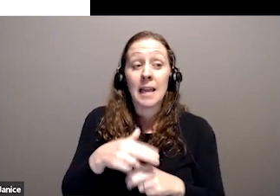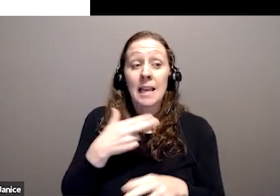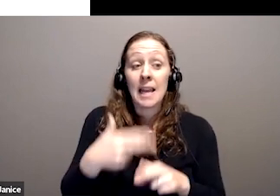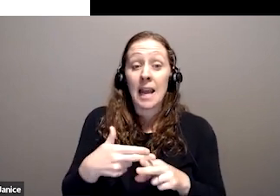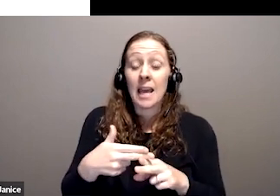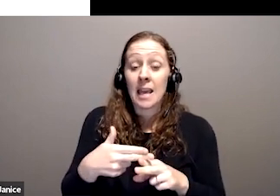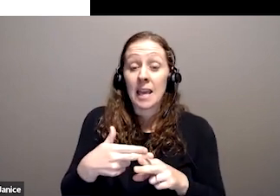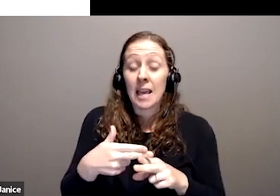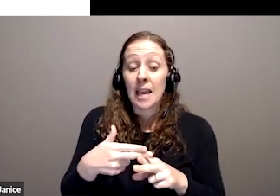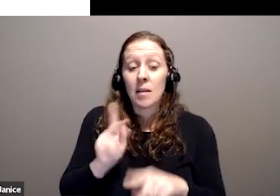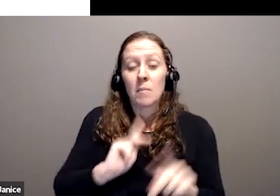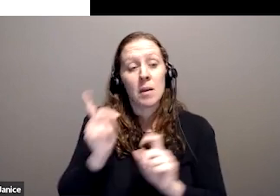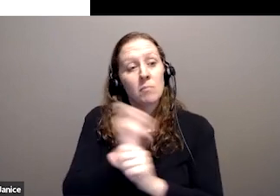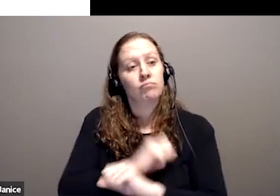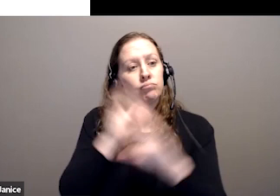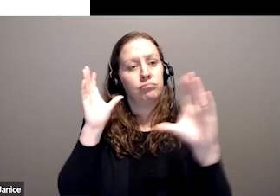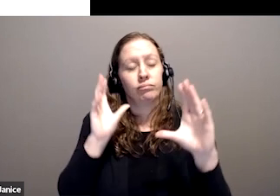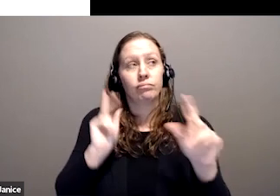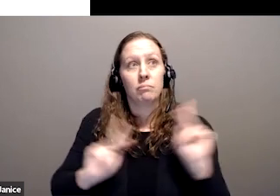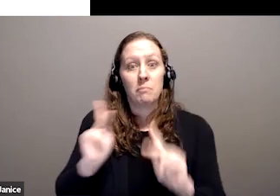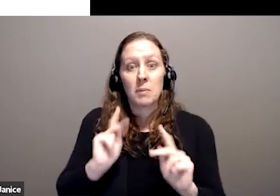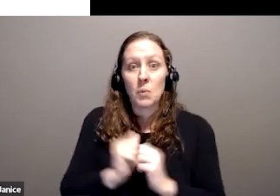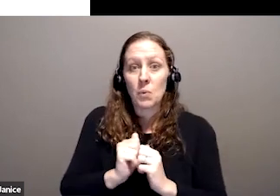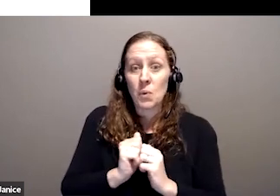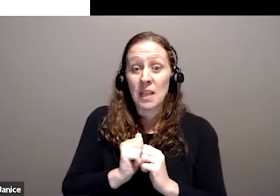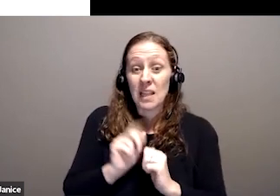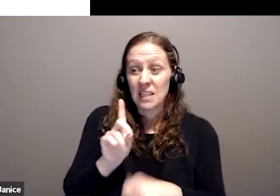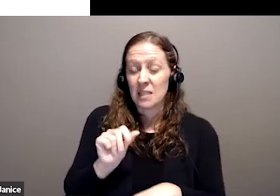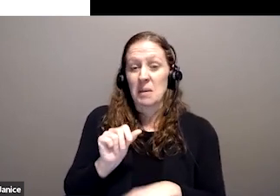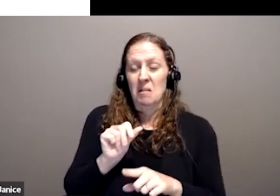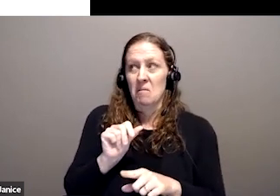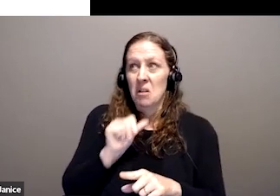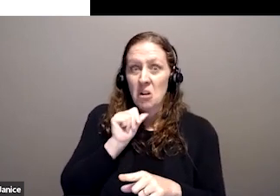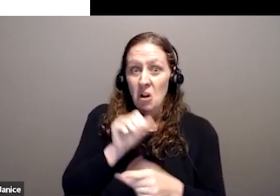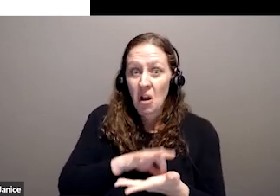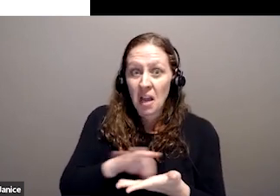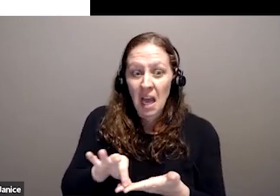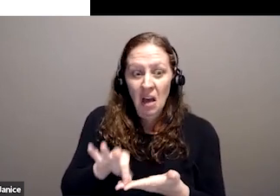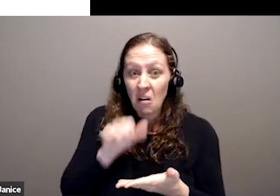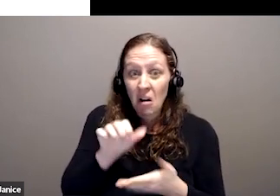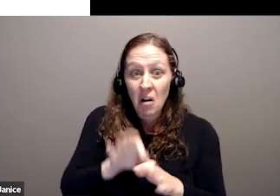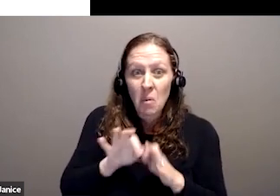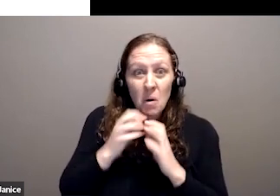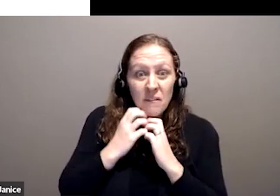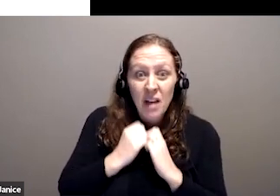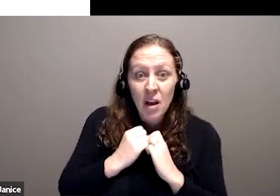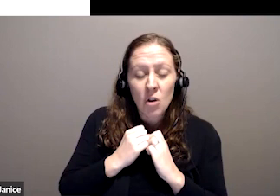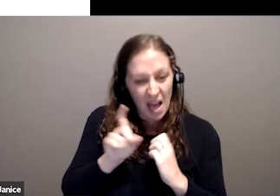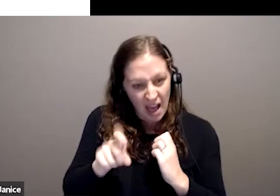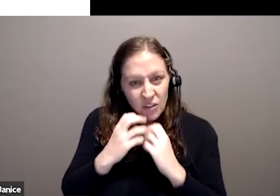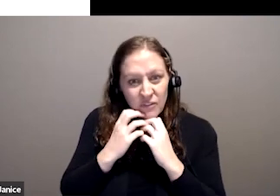evokes images of people with disability not counting. They need to be counted and are seen to be counted.